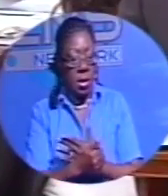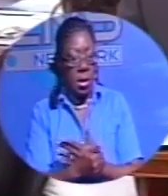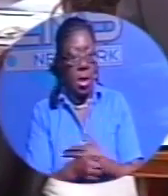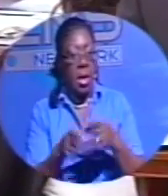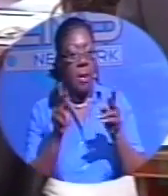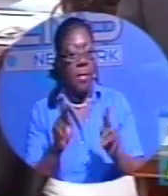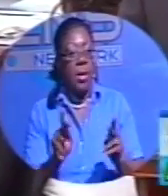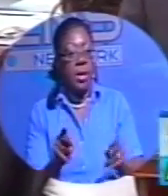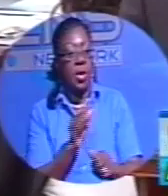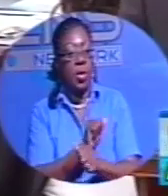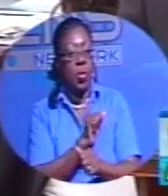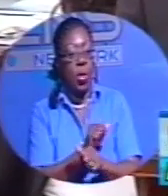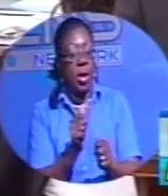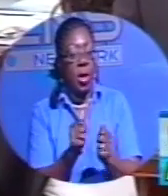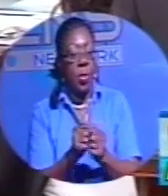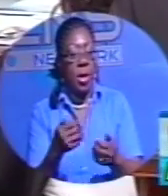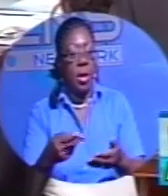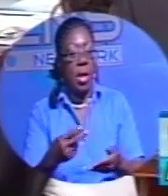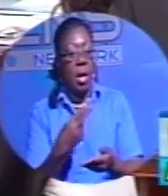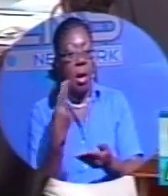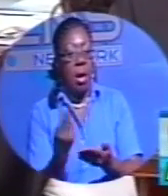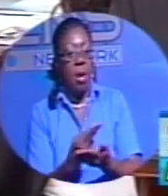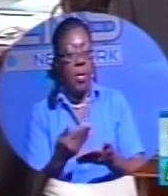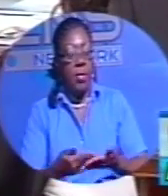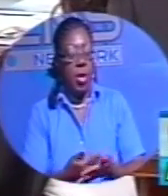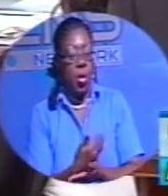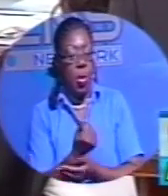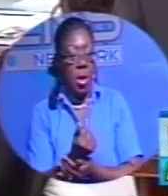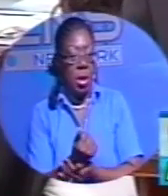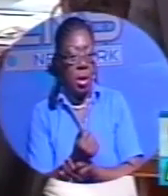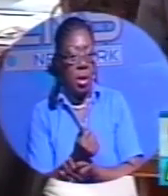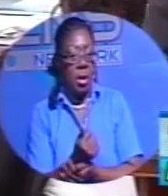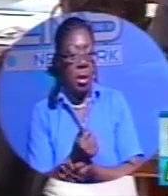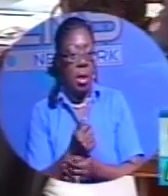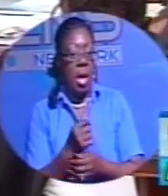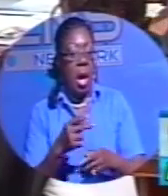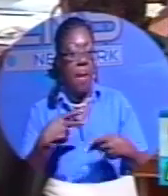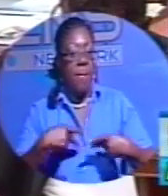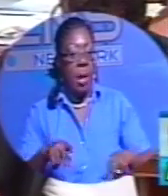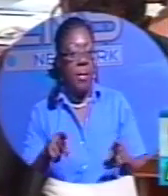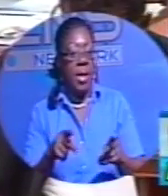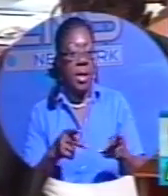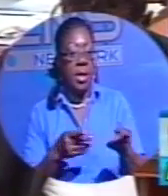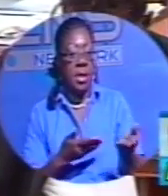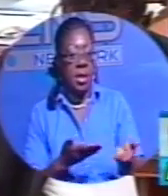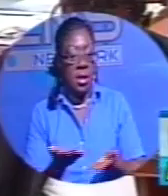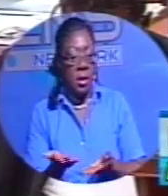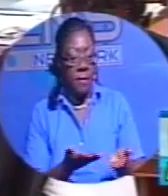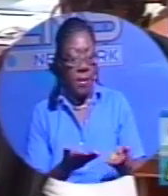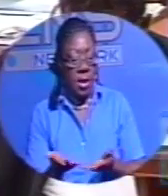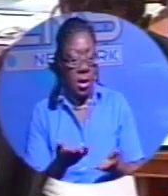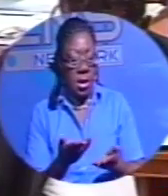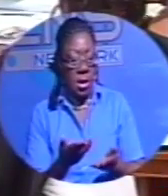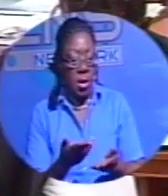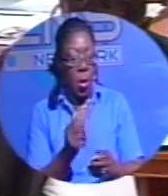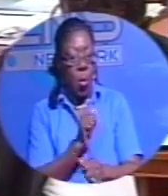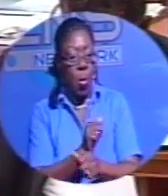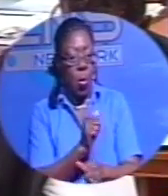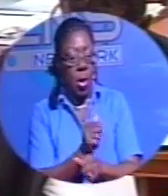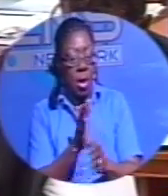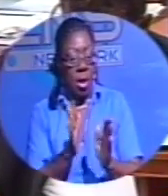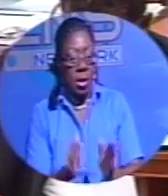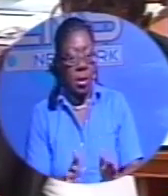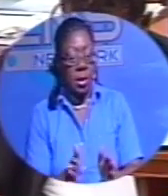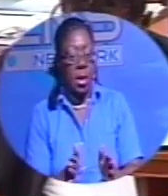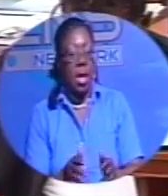in urban renewal through June 2012 were public service staff. And each of these remain in their posts.